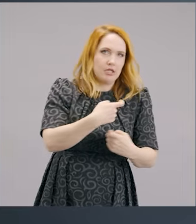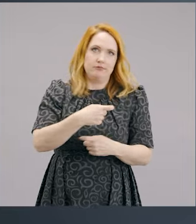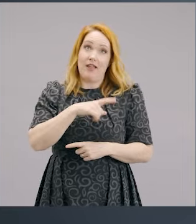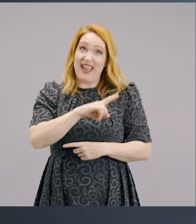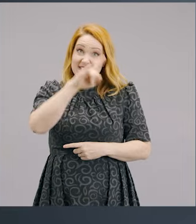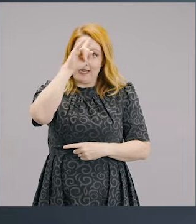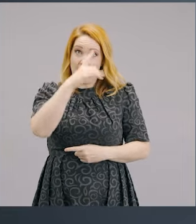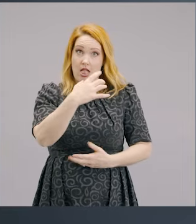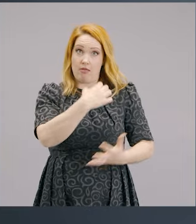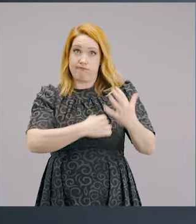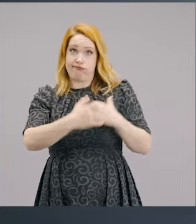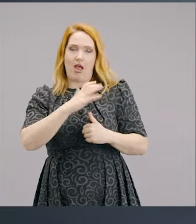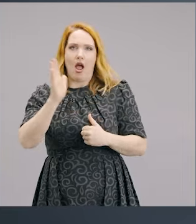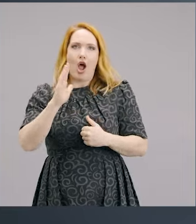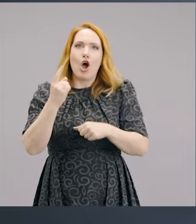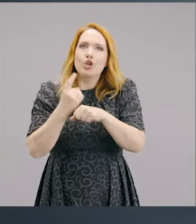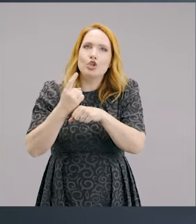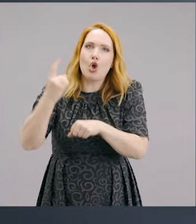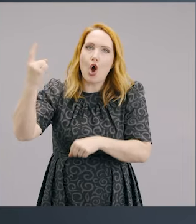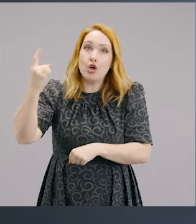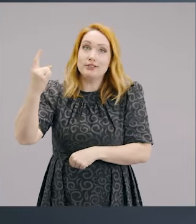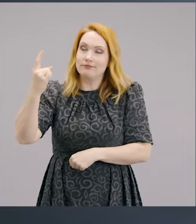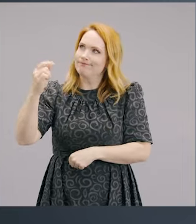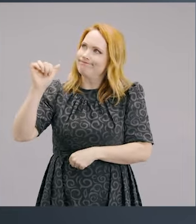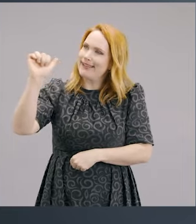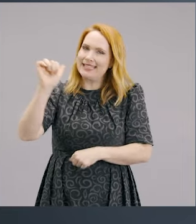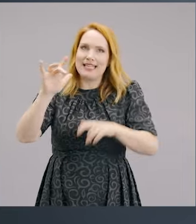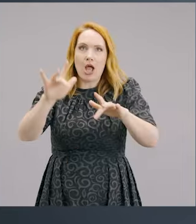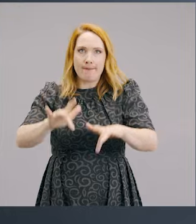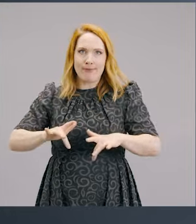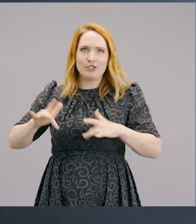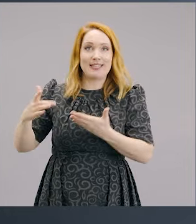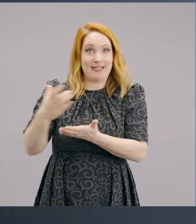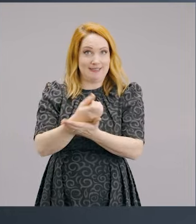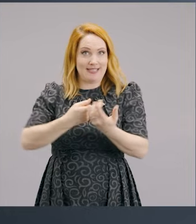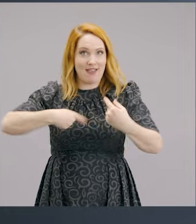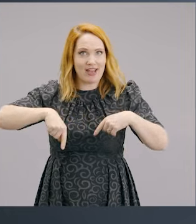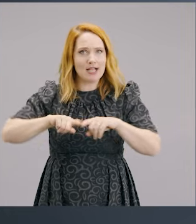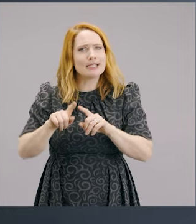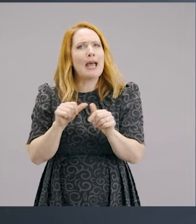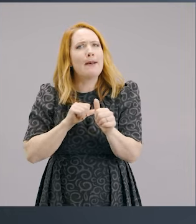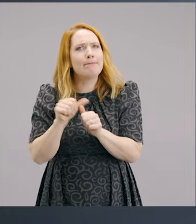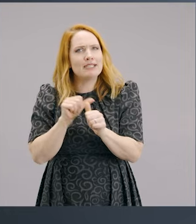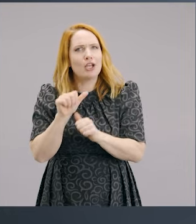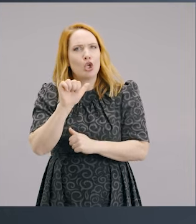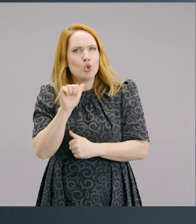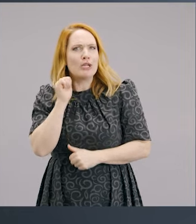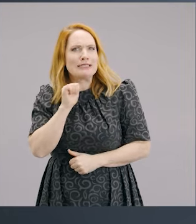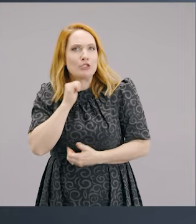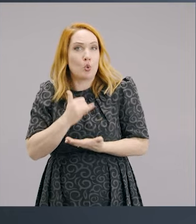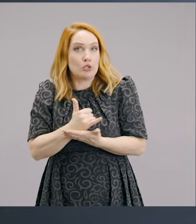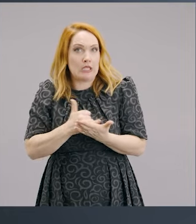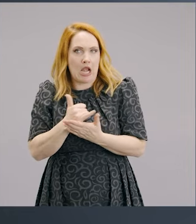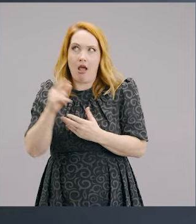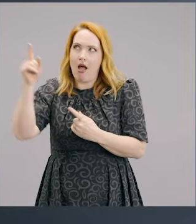wanna tell you, this is the mercy of God. It's the mercy of God. Because it is much better that your sexual sin gets exposed